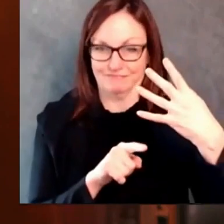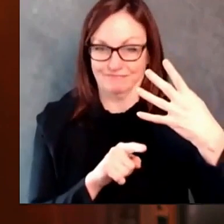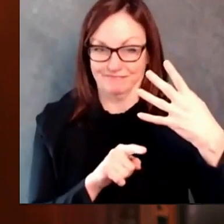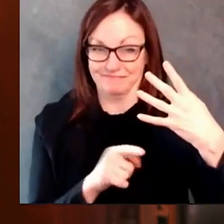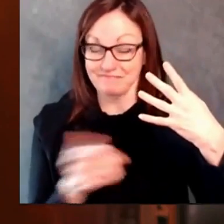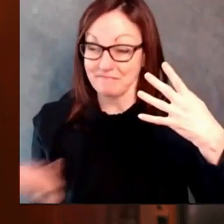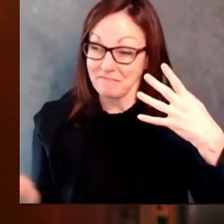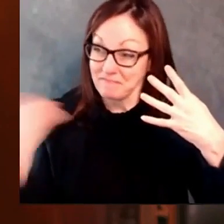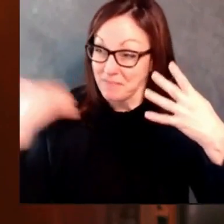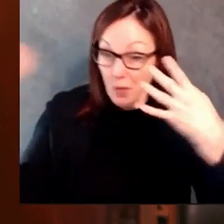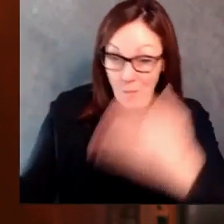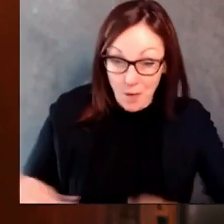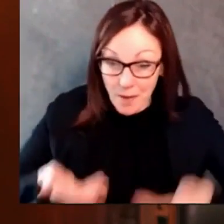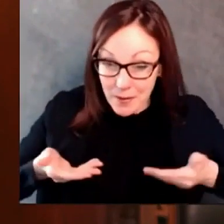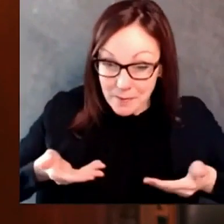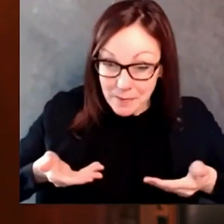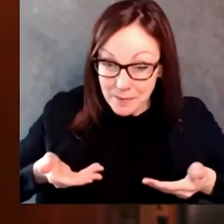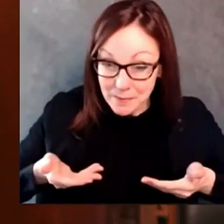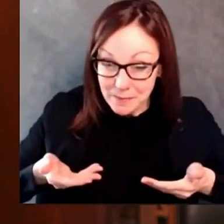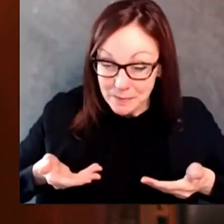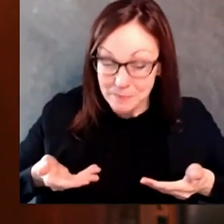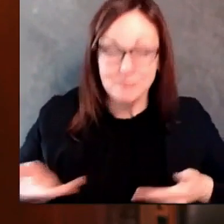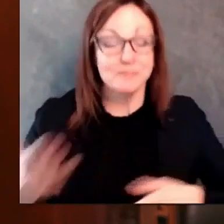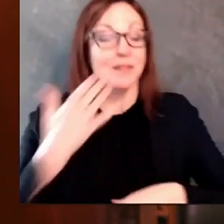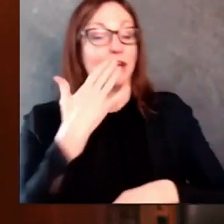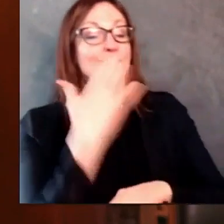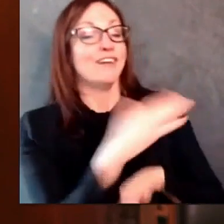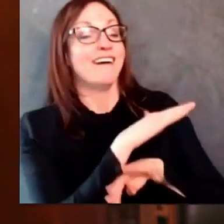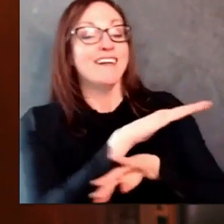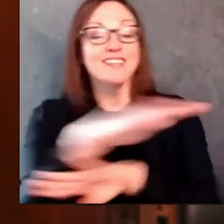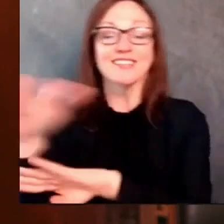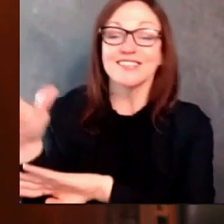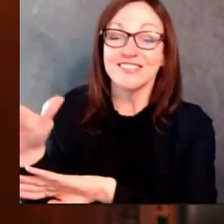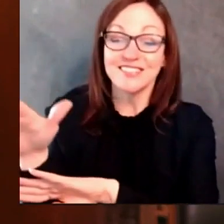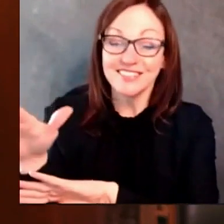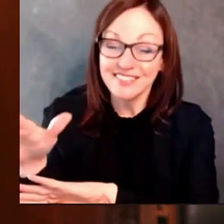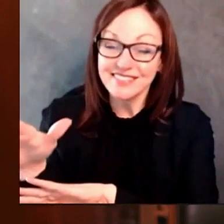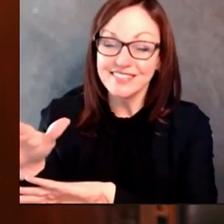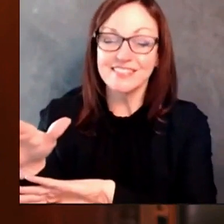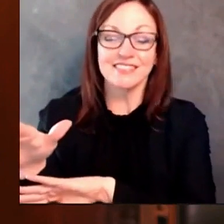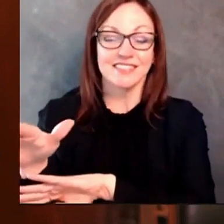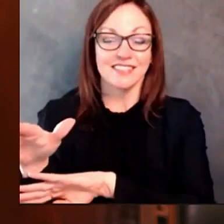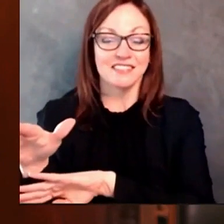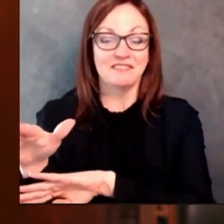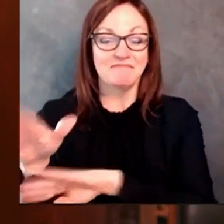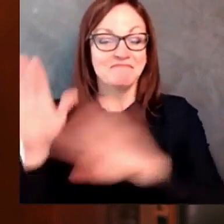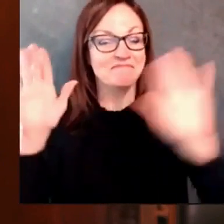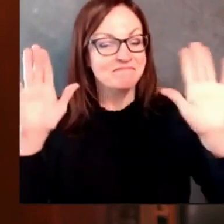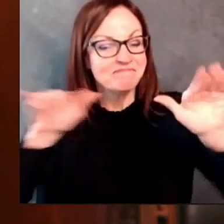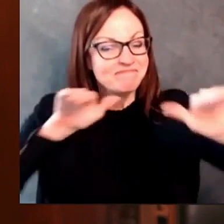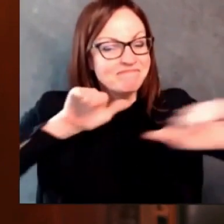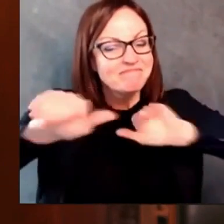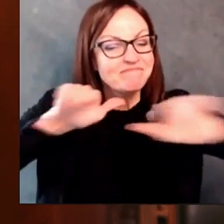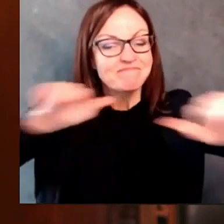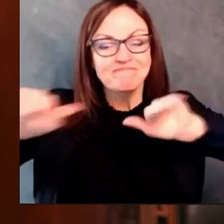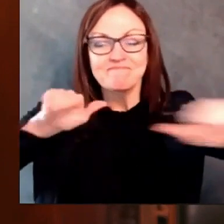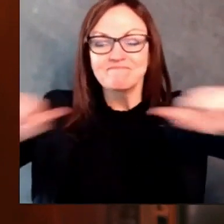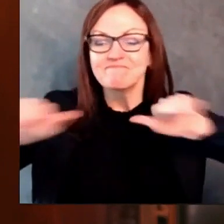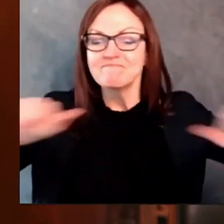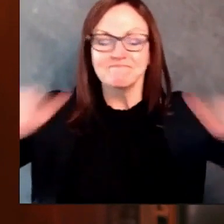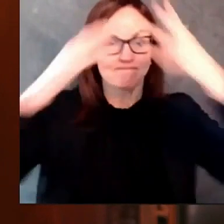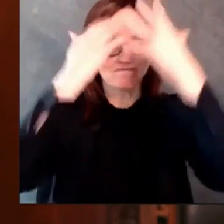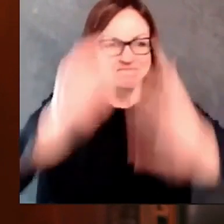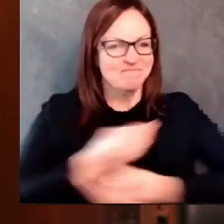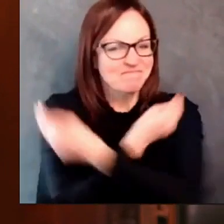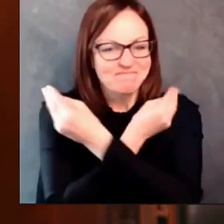have access to quality, affordable health care as we continue to fight this pandemic. Open enrollment for the Affordable Care